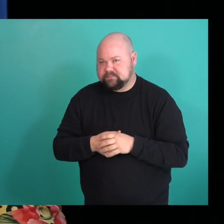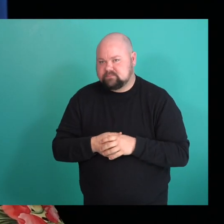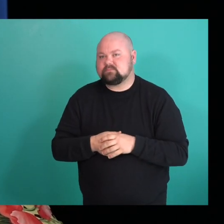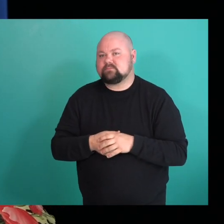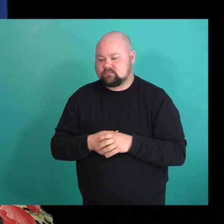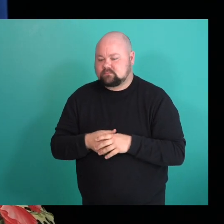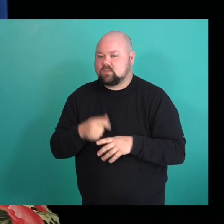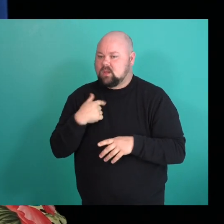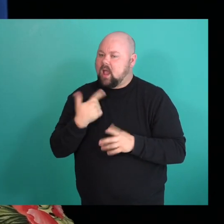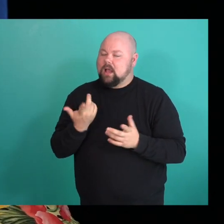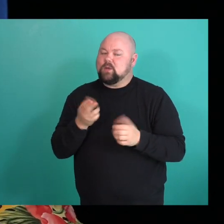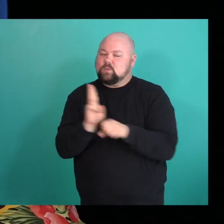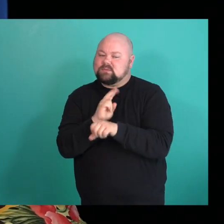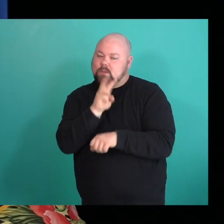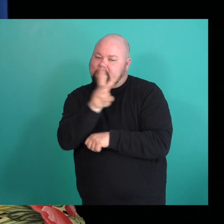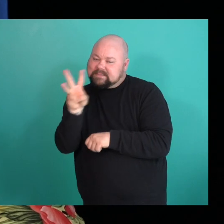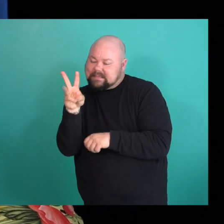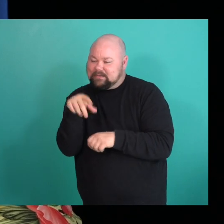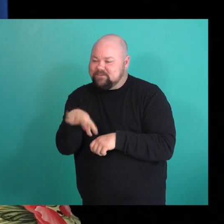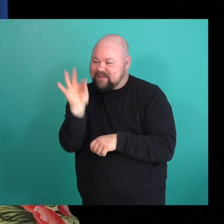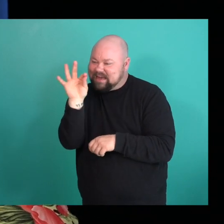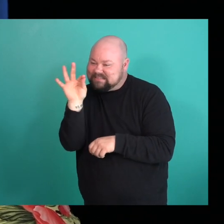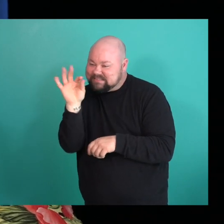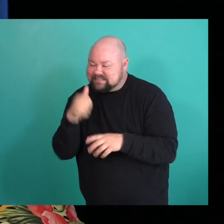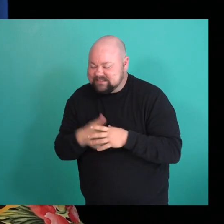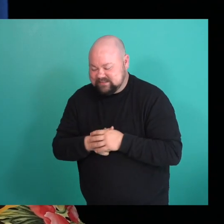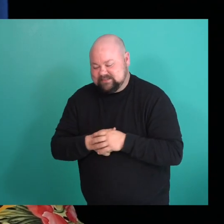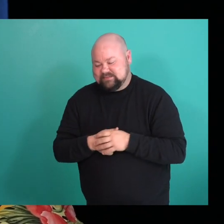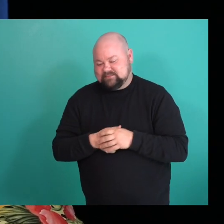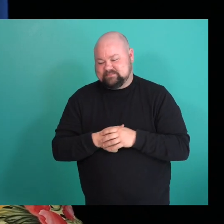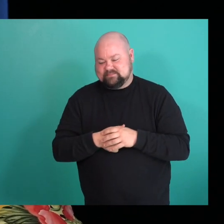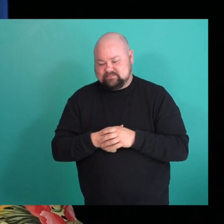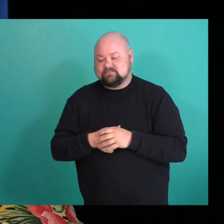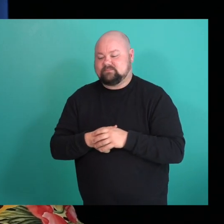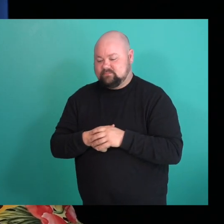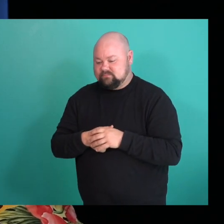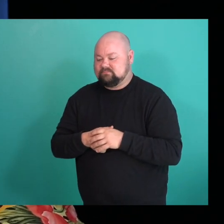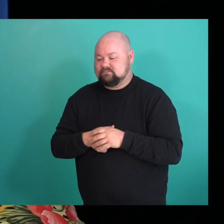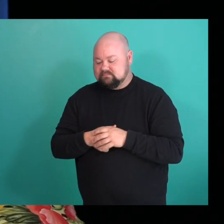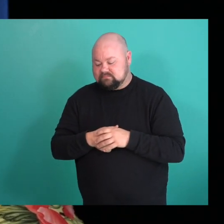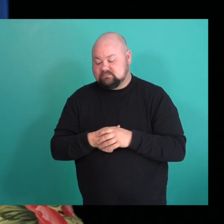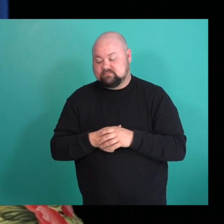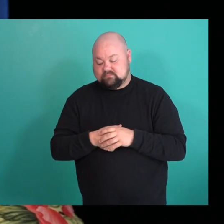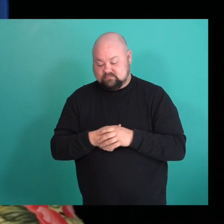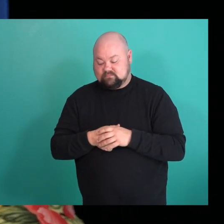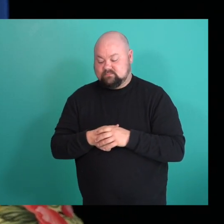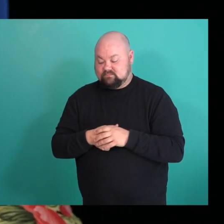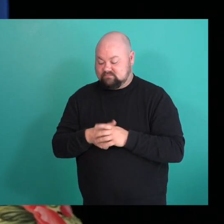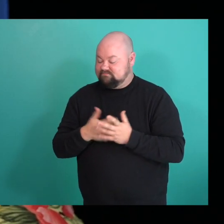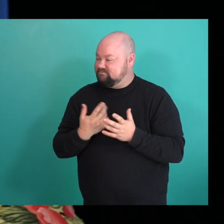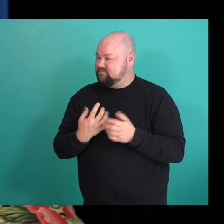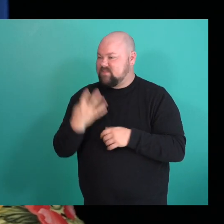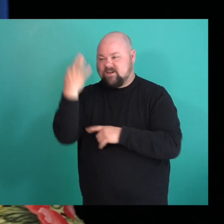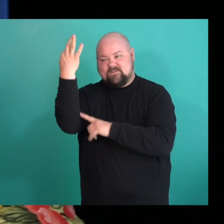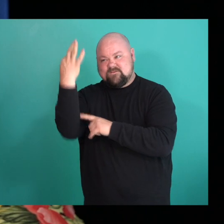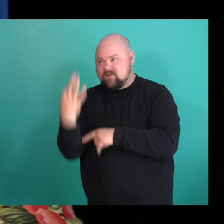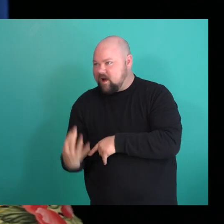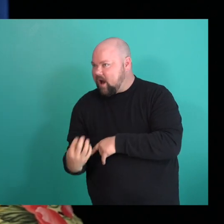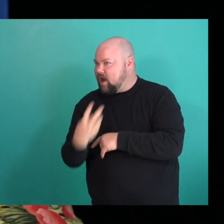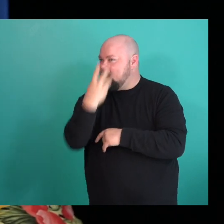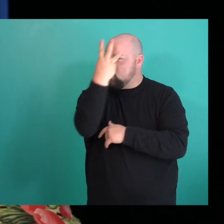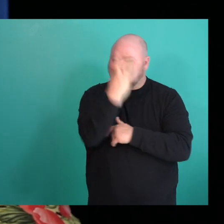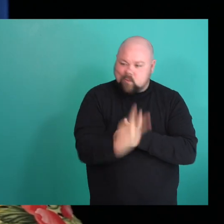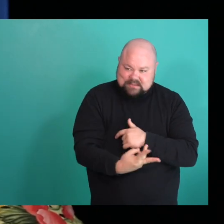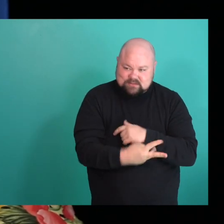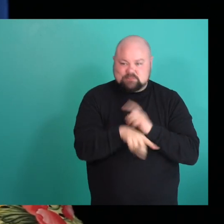I used a website on the interwebs. But yeah, it was just like every Friday or Wednesday, you